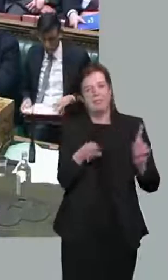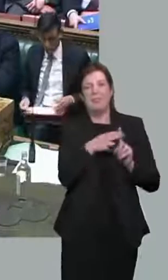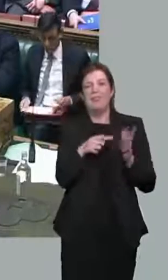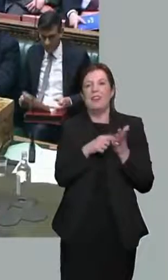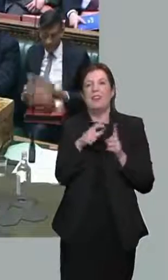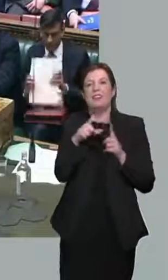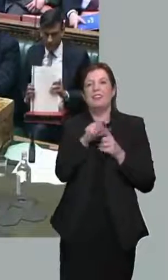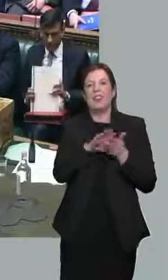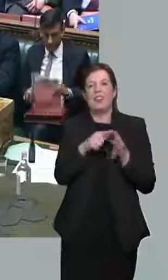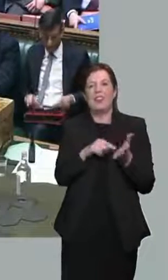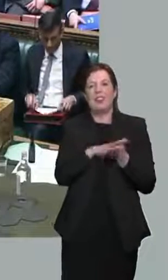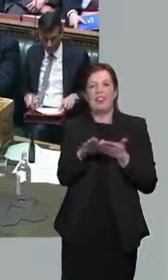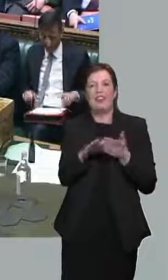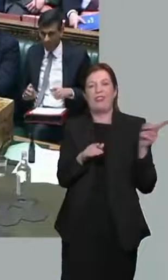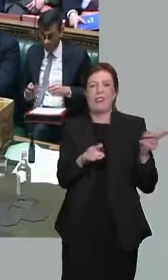Instagram account.